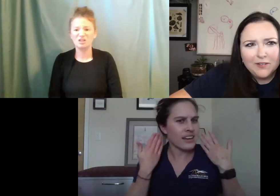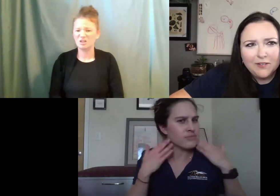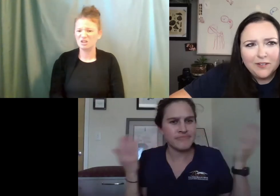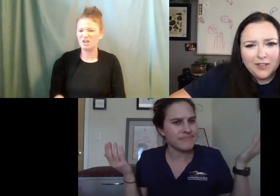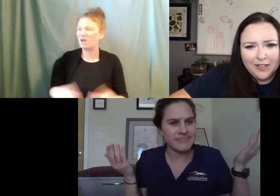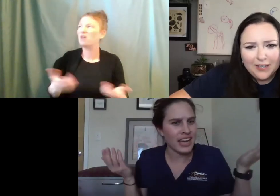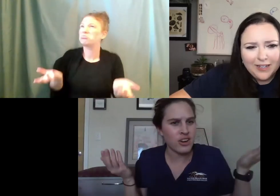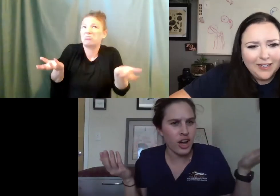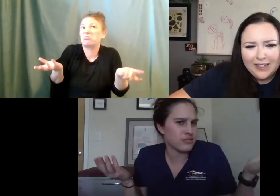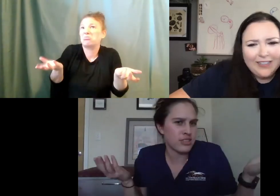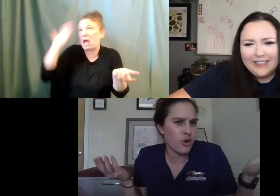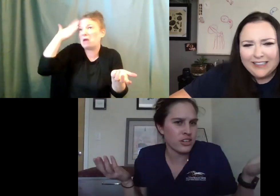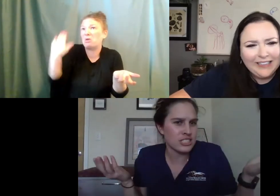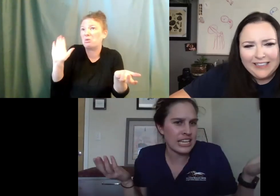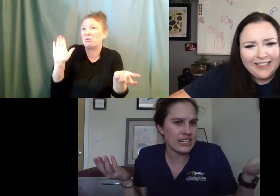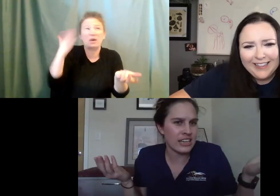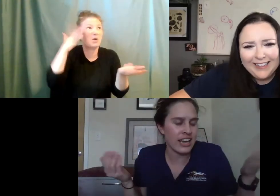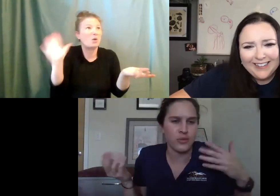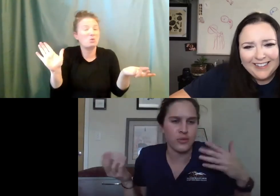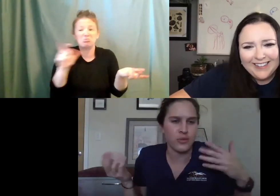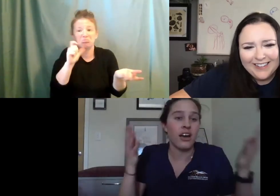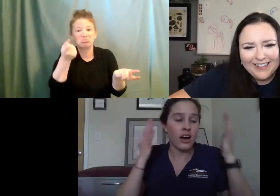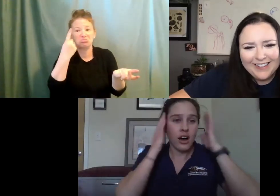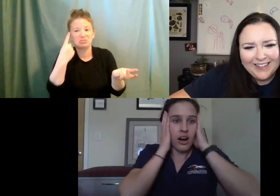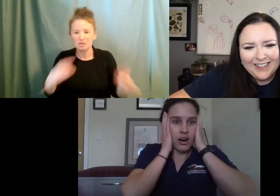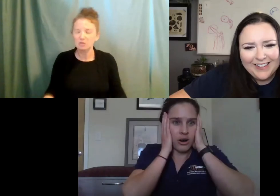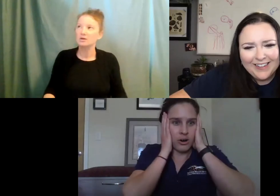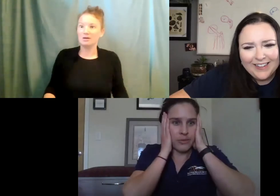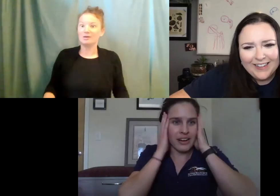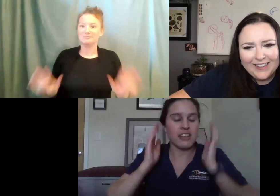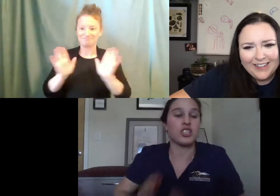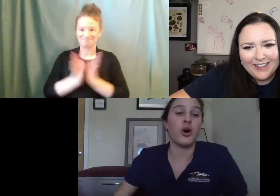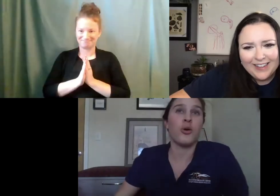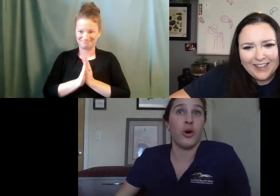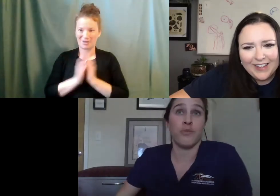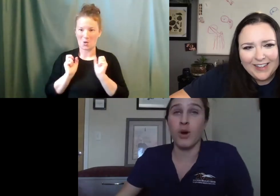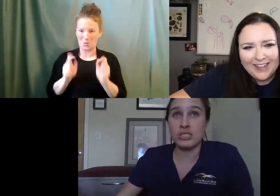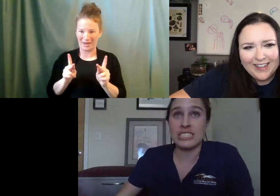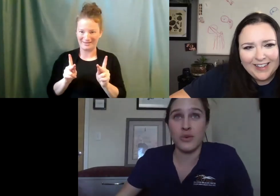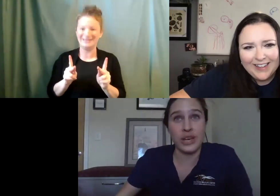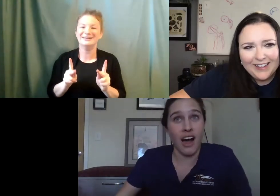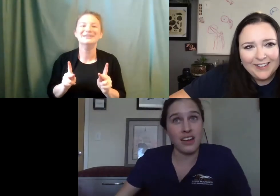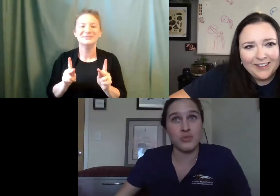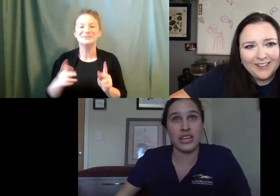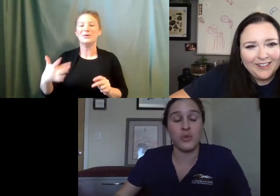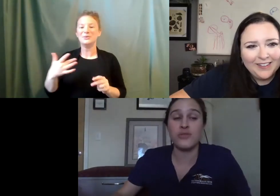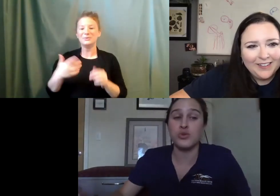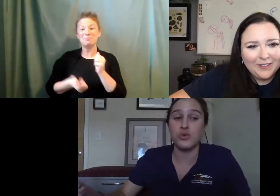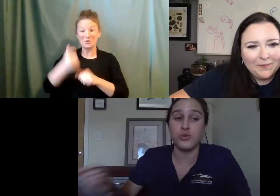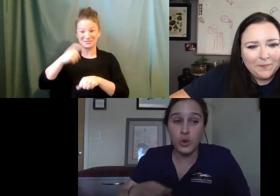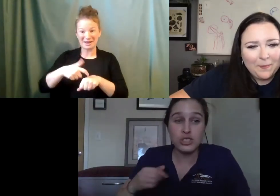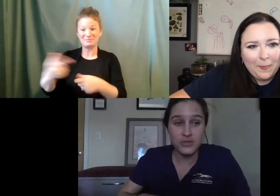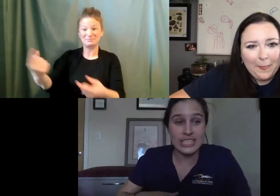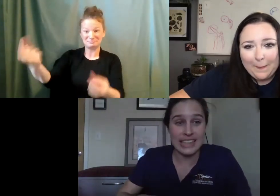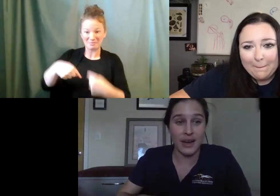I can't, I have no, I have no understanding. And we're like, oh my gosh. So most of the time when we get osprey and we